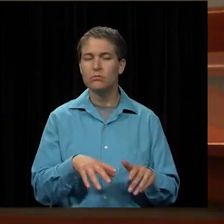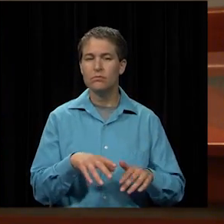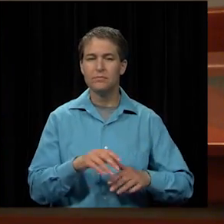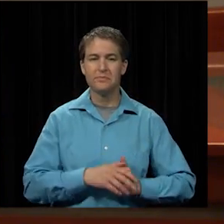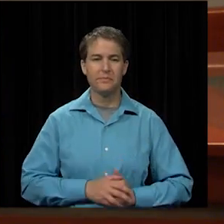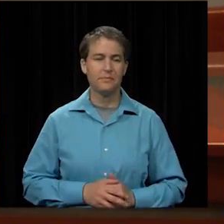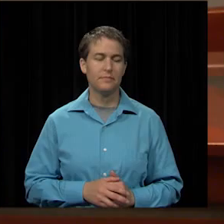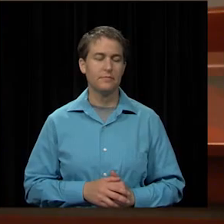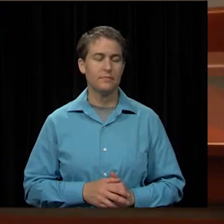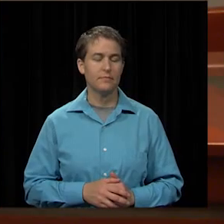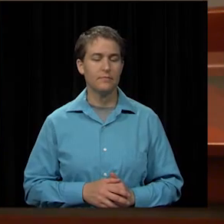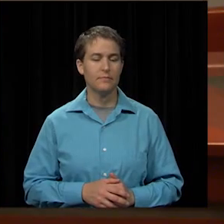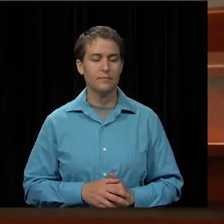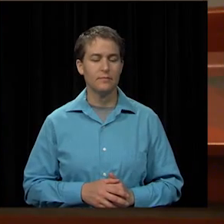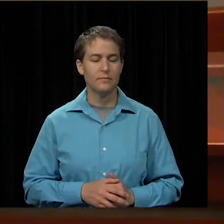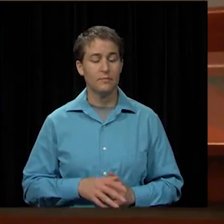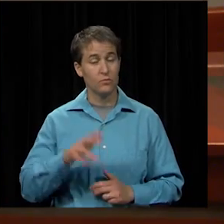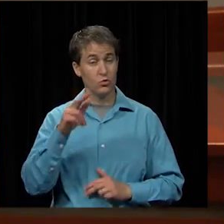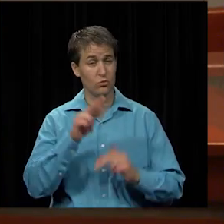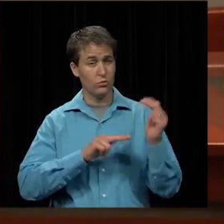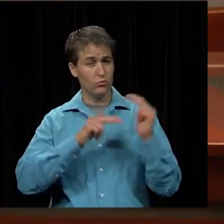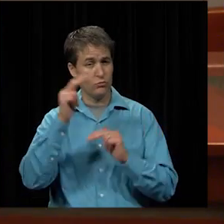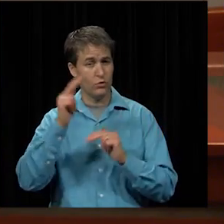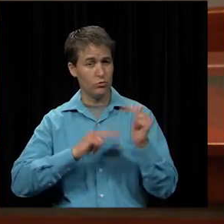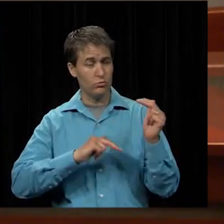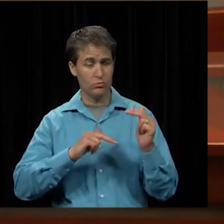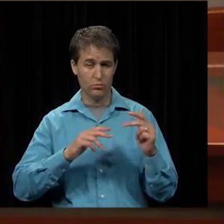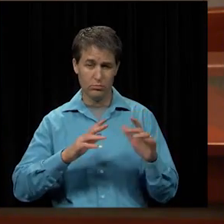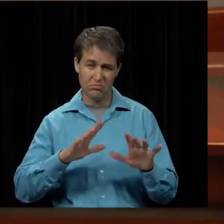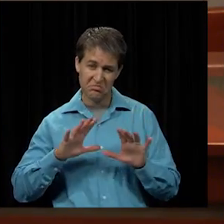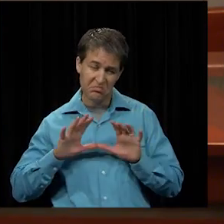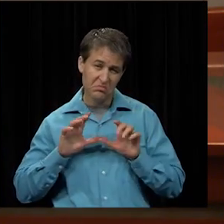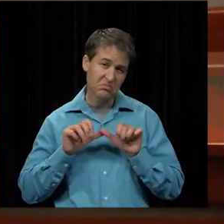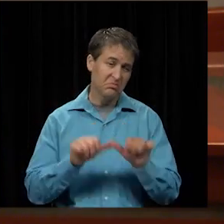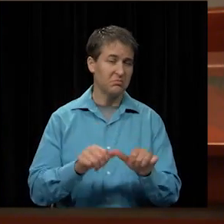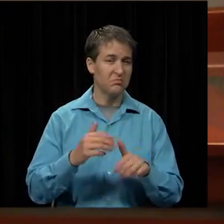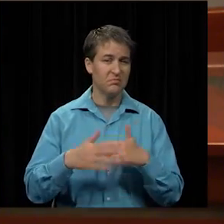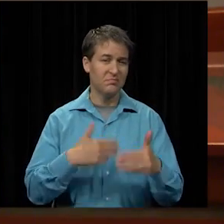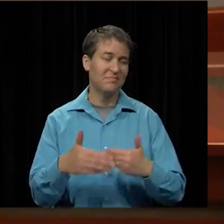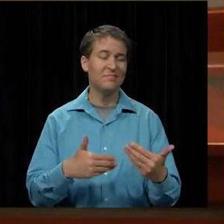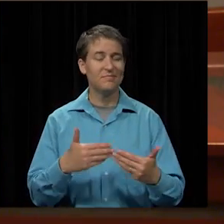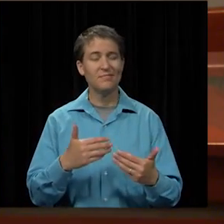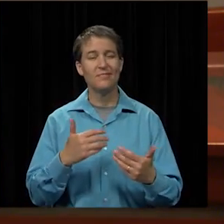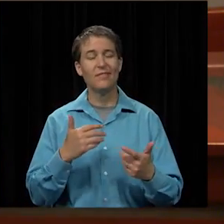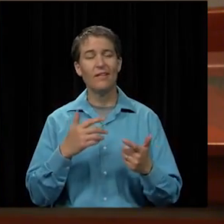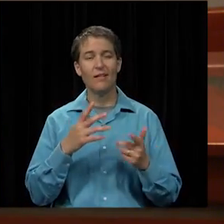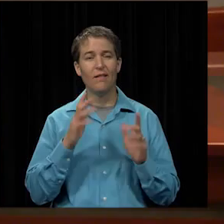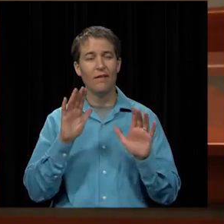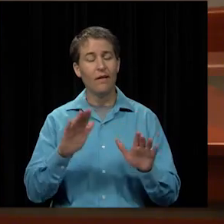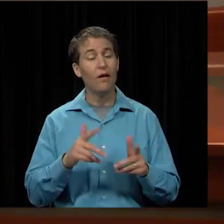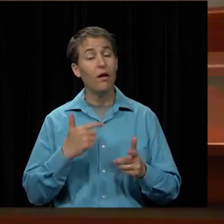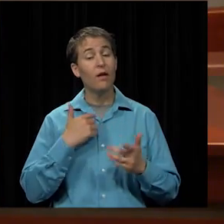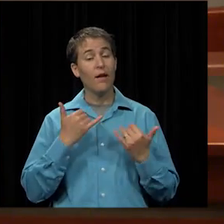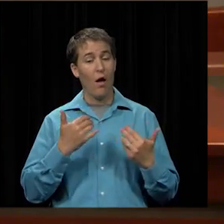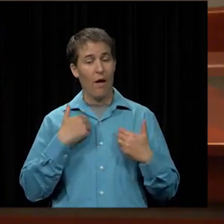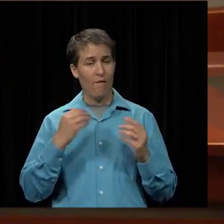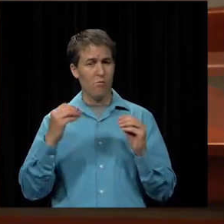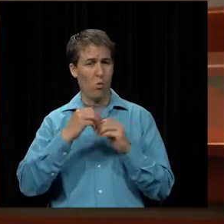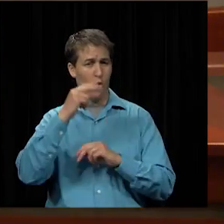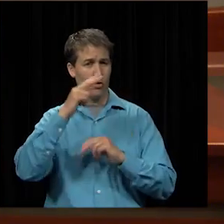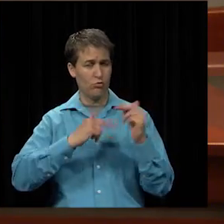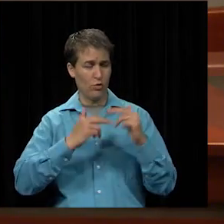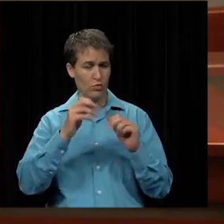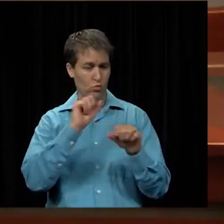down. Construction is going full tilt, as Greg will say and Travis. We now have more construction